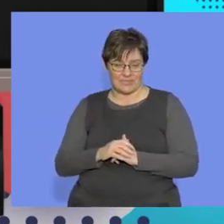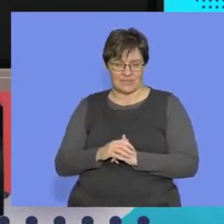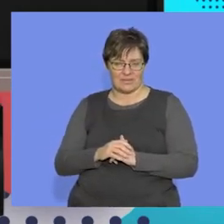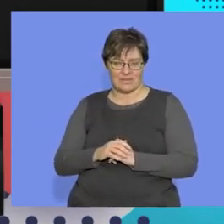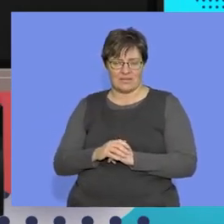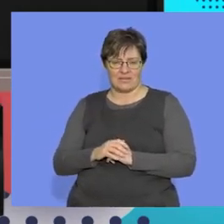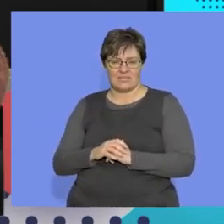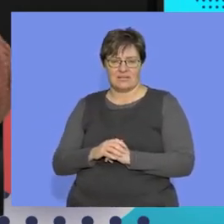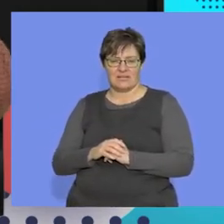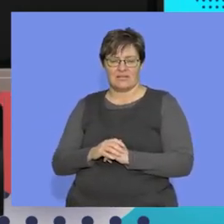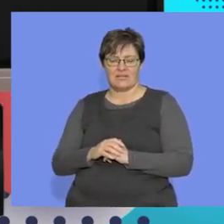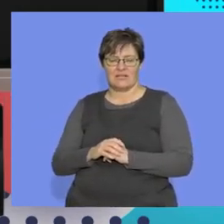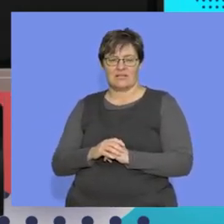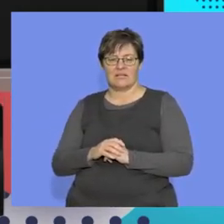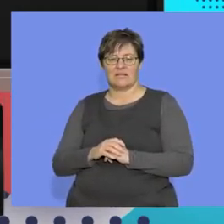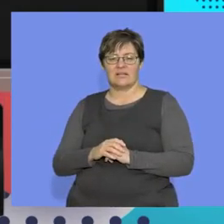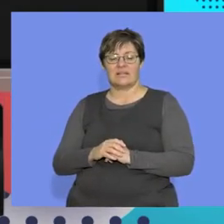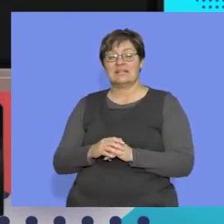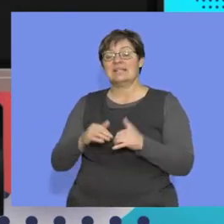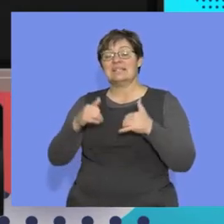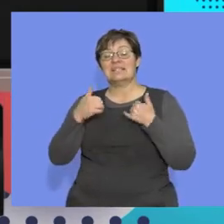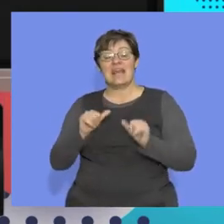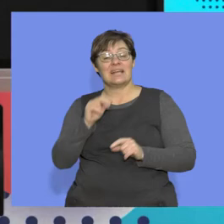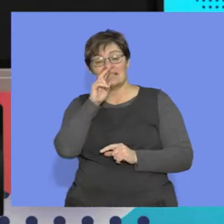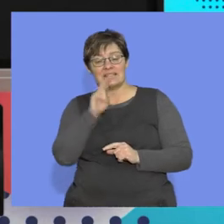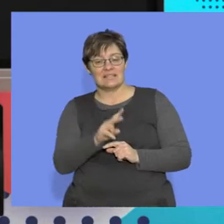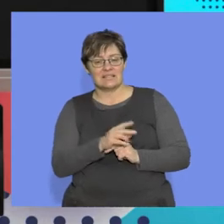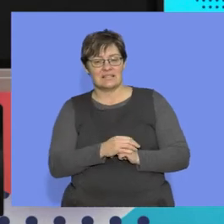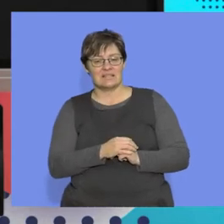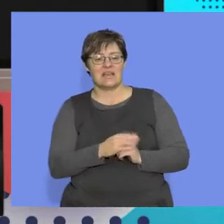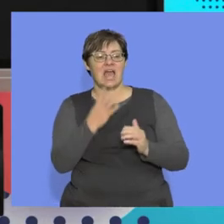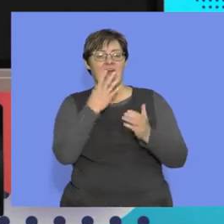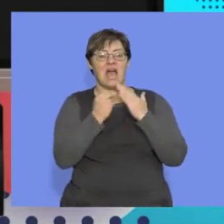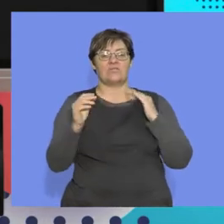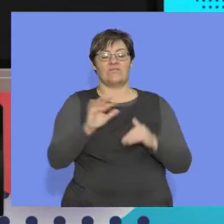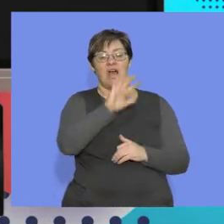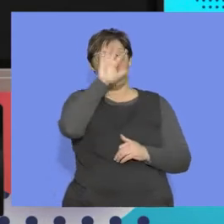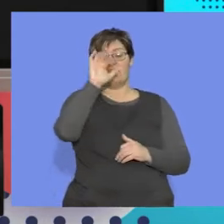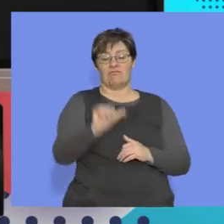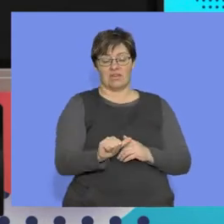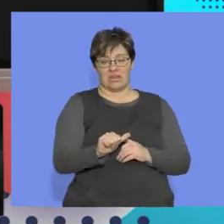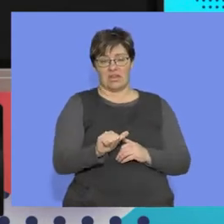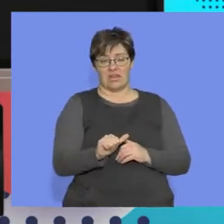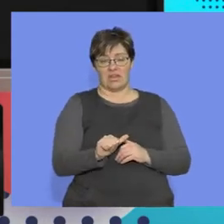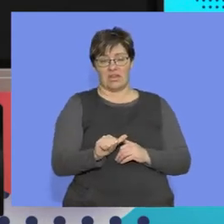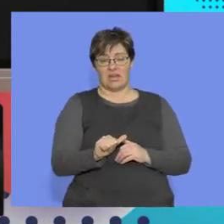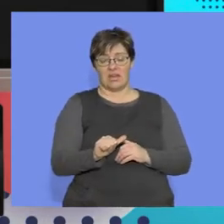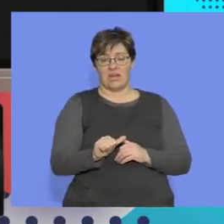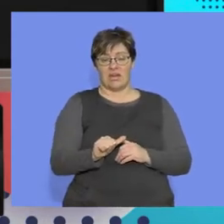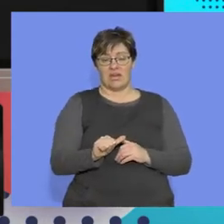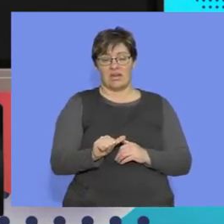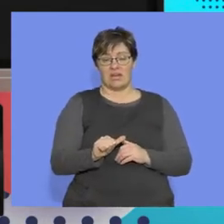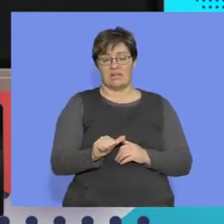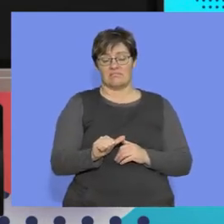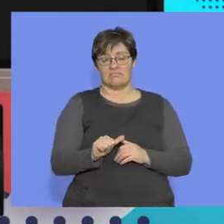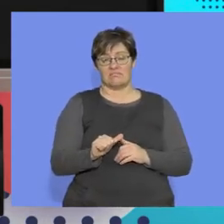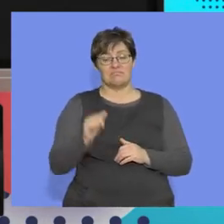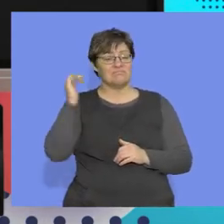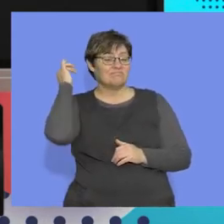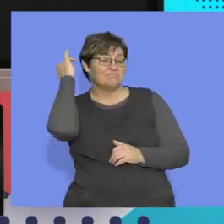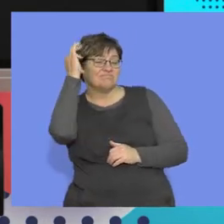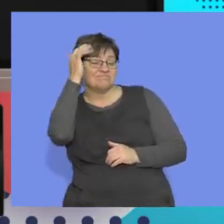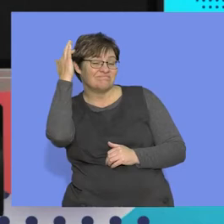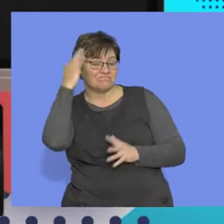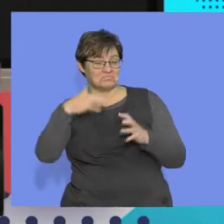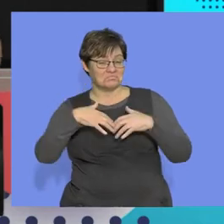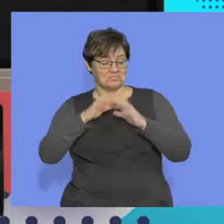Now, how... The next section that we're going to look at is called the Out of Africa Hypothesis. And there was been a lot of debate over